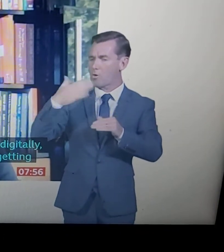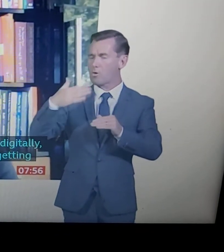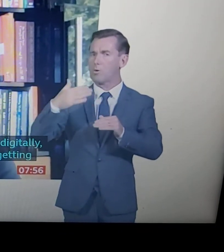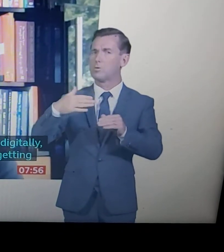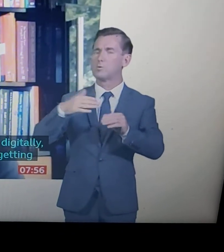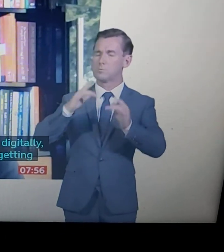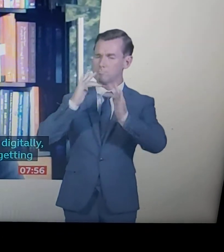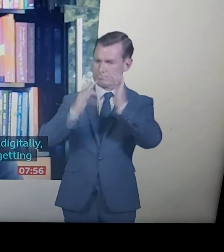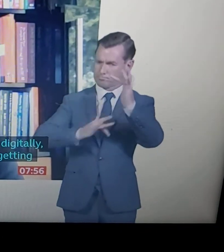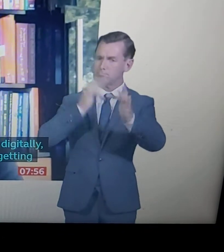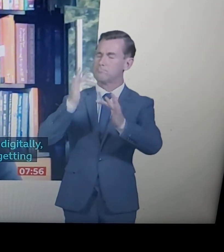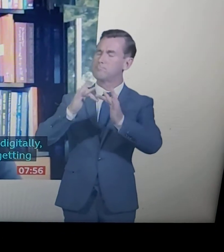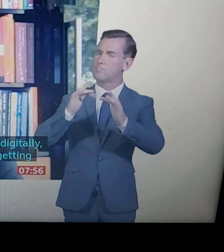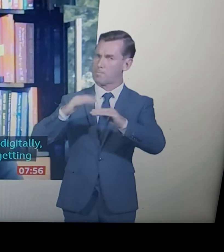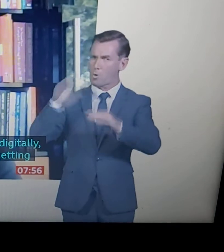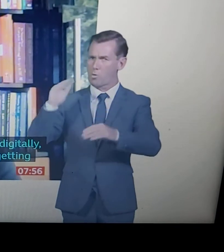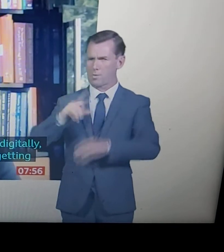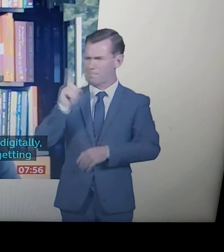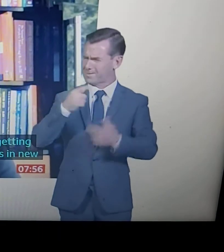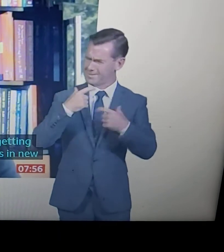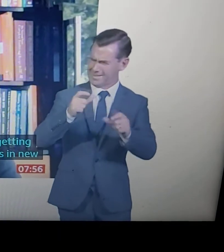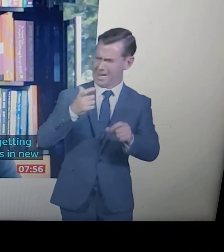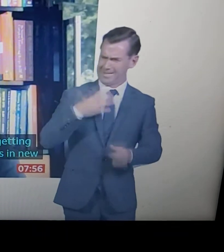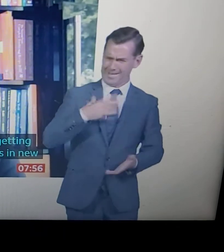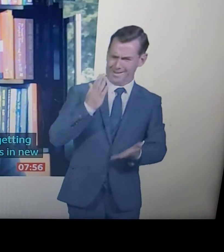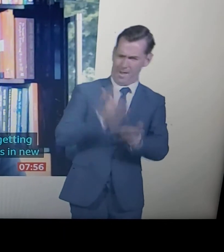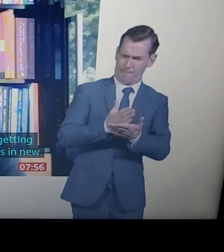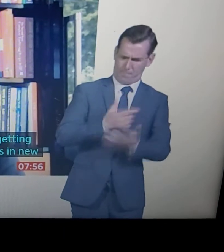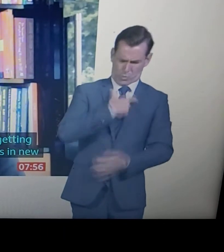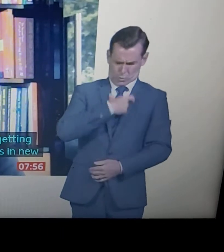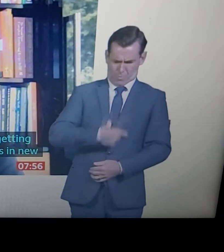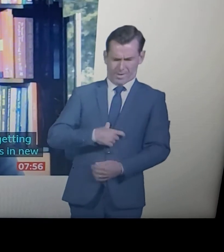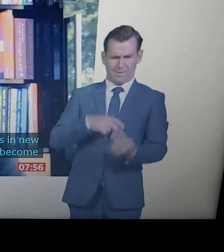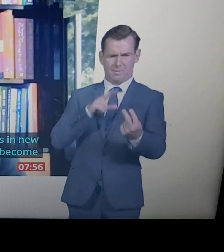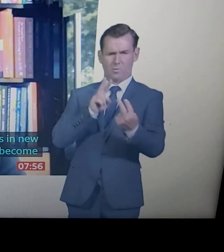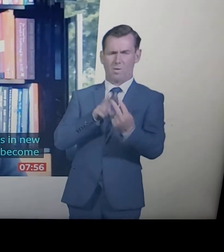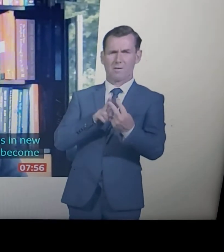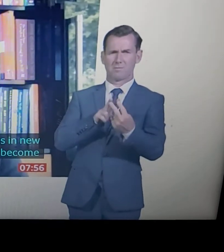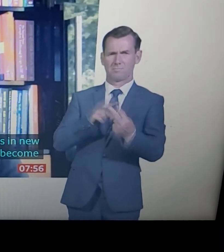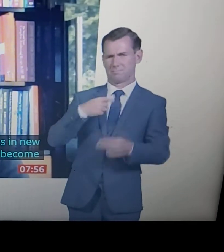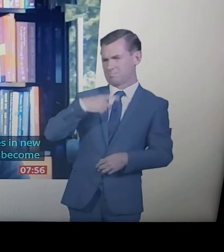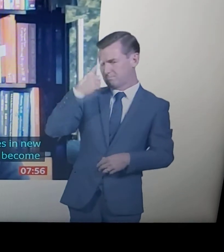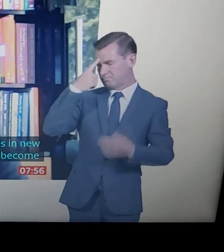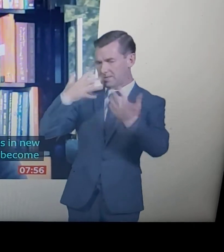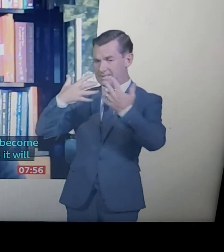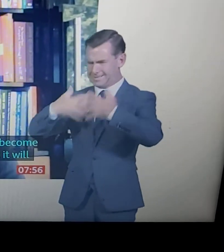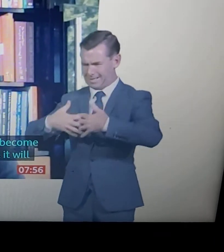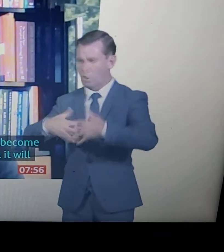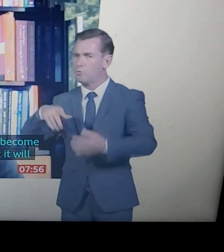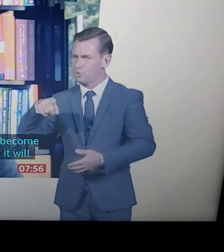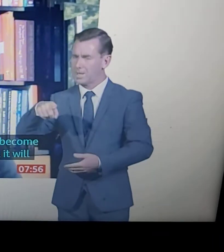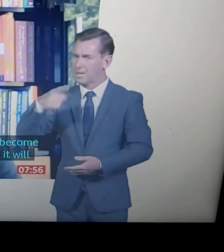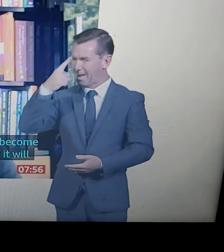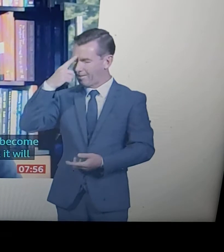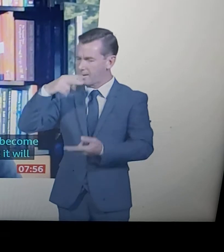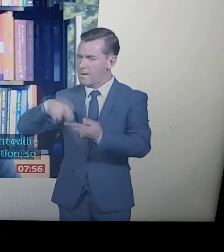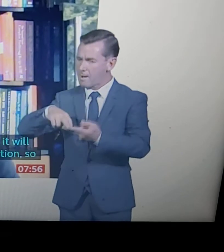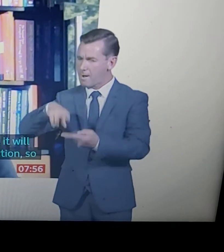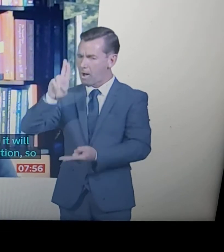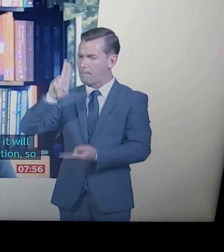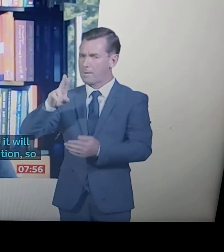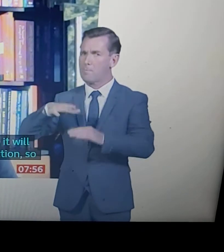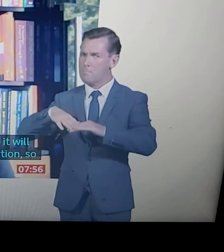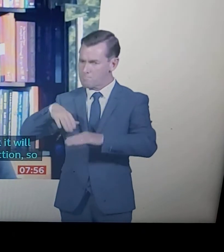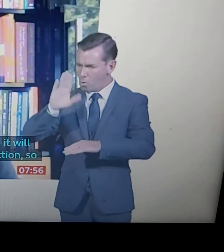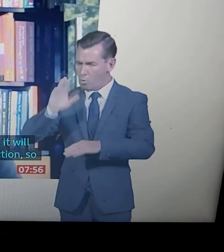is going to play a huge part moving forward in how we produce fashion, how we show fashion, but I don't think it means that we need to get rid